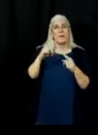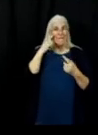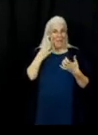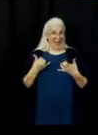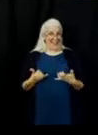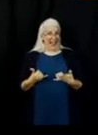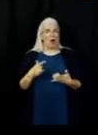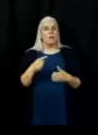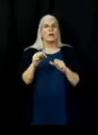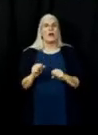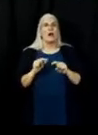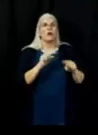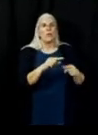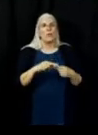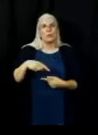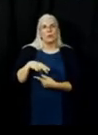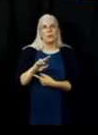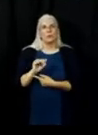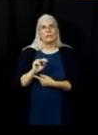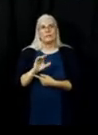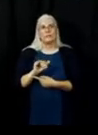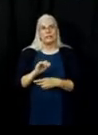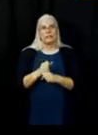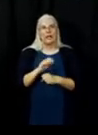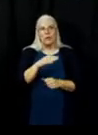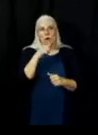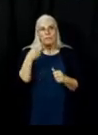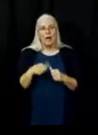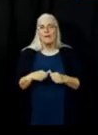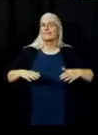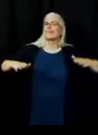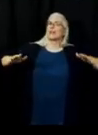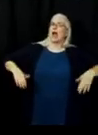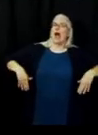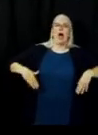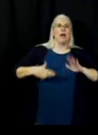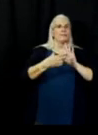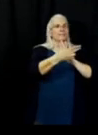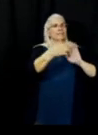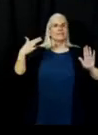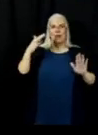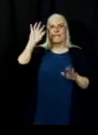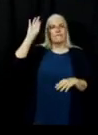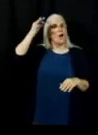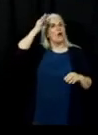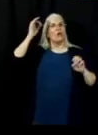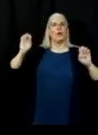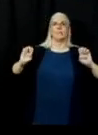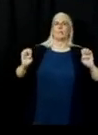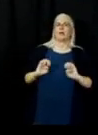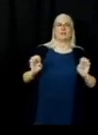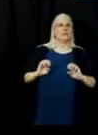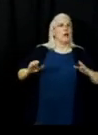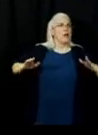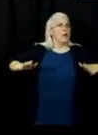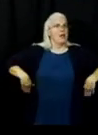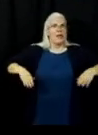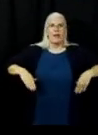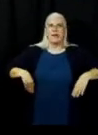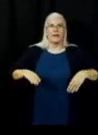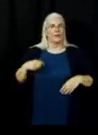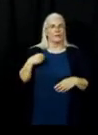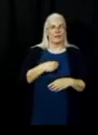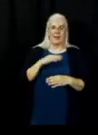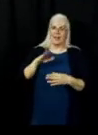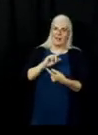At this time, no federal declaration for federal aid has been done. We don't meet that criteria. However,